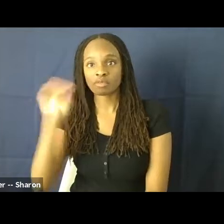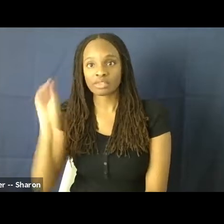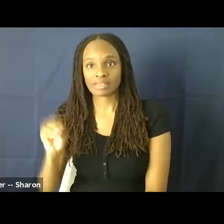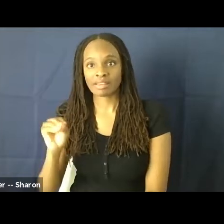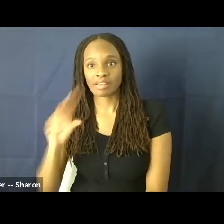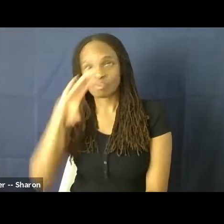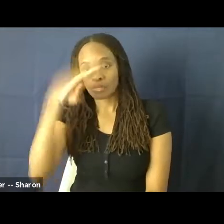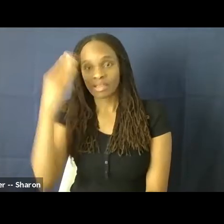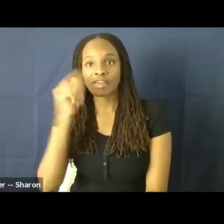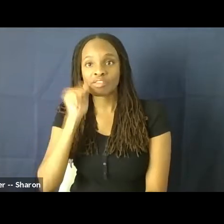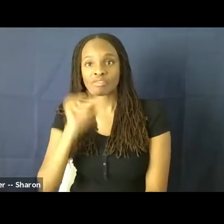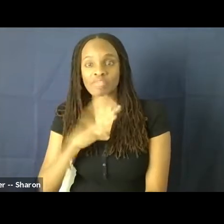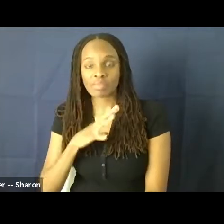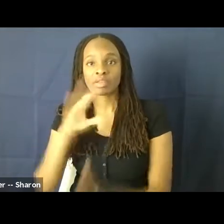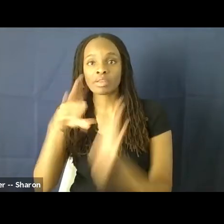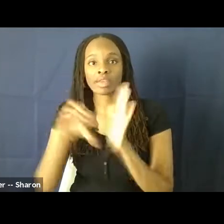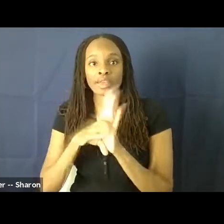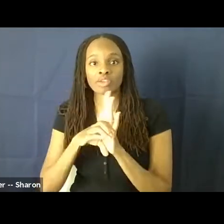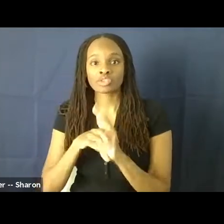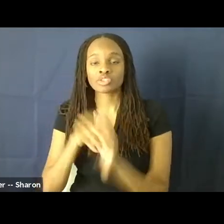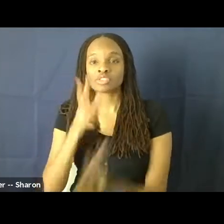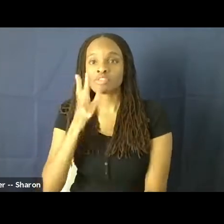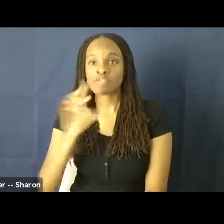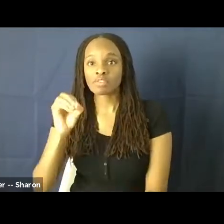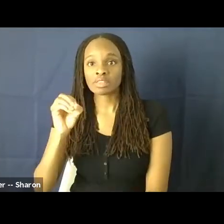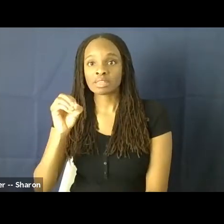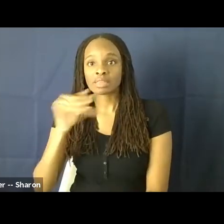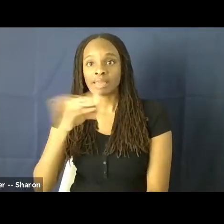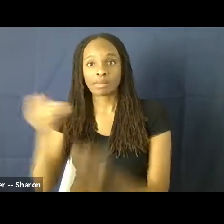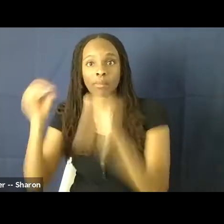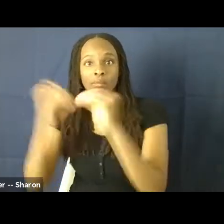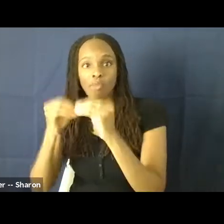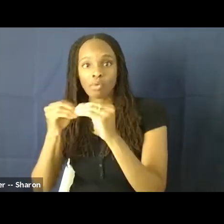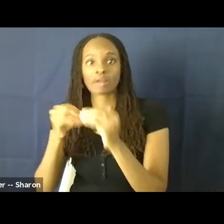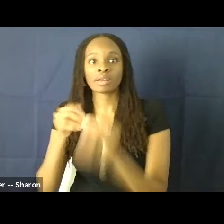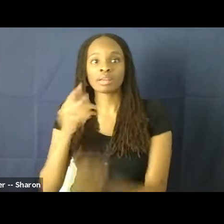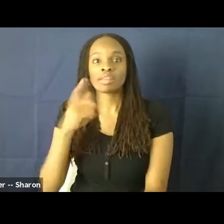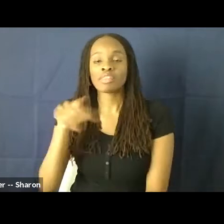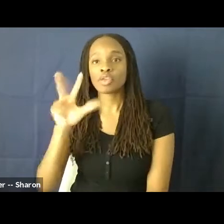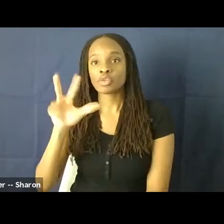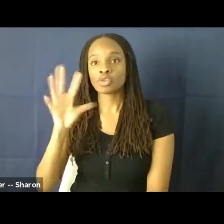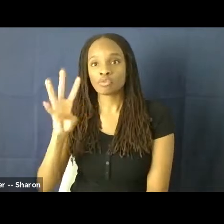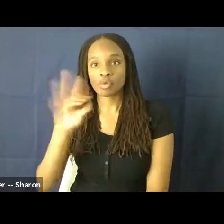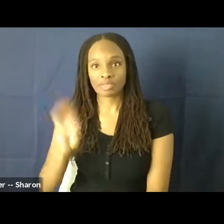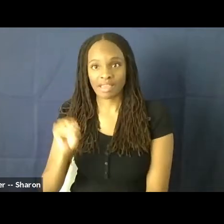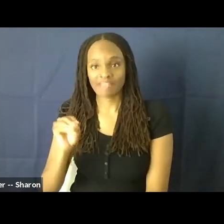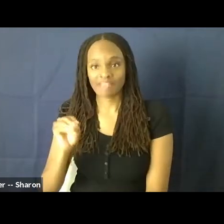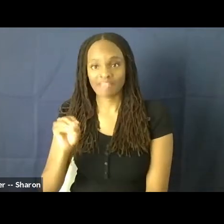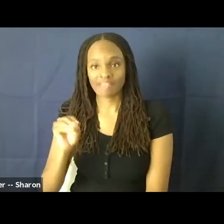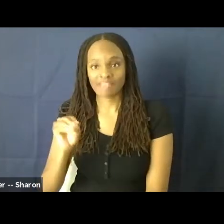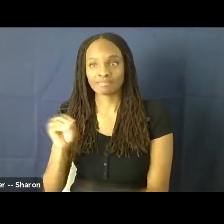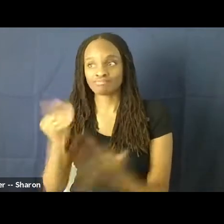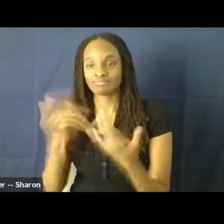who are 50 plus, people who are ages 50 plus are 34% of the population. For